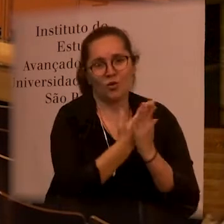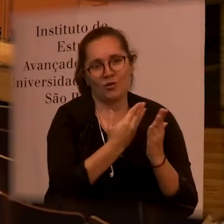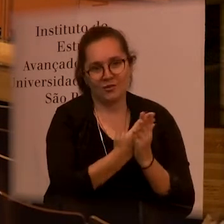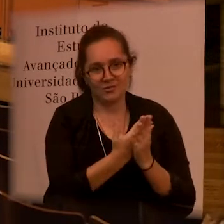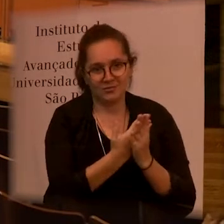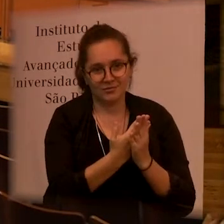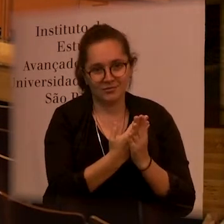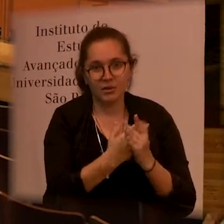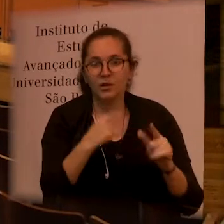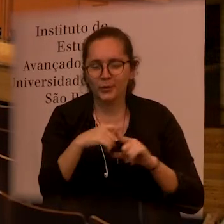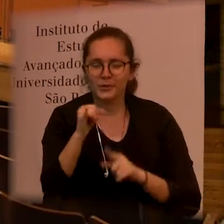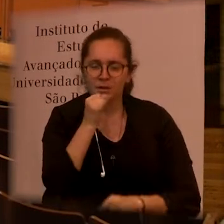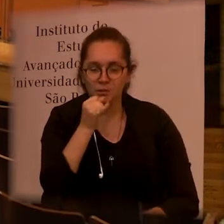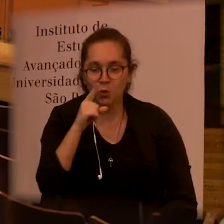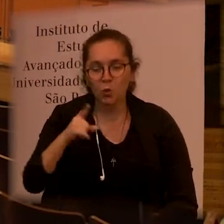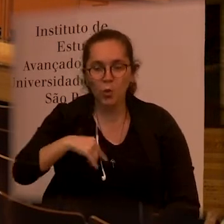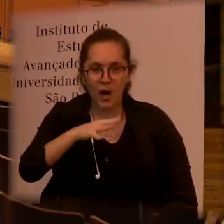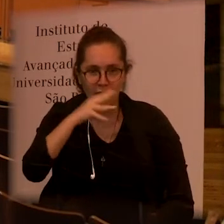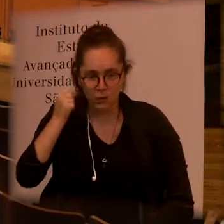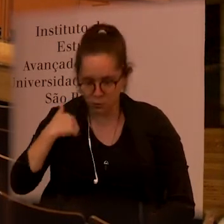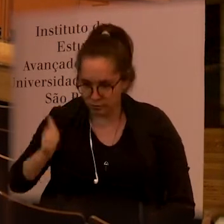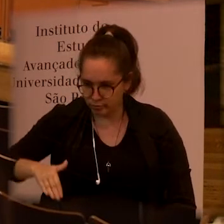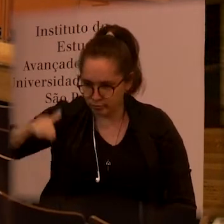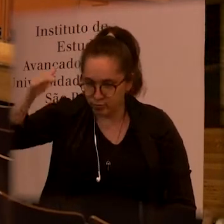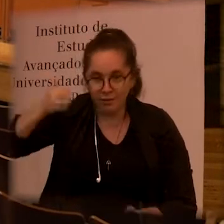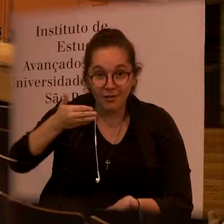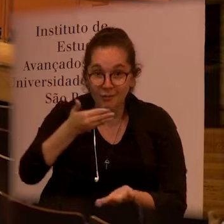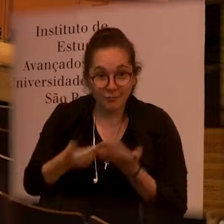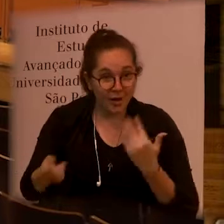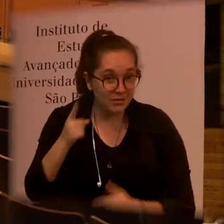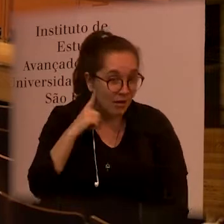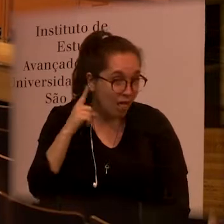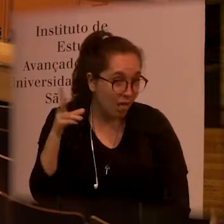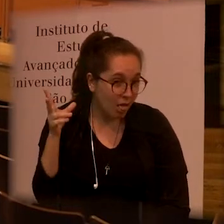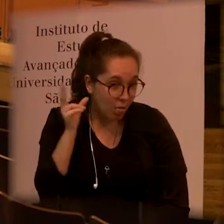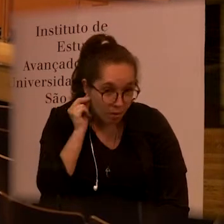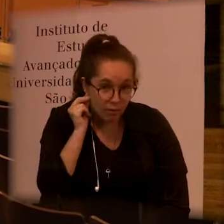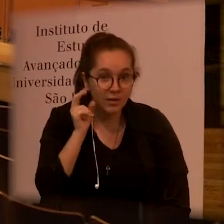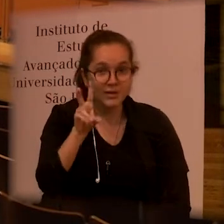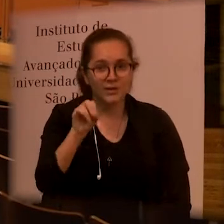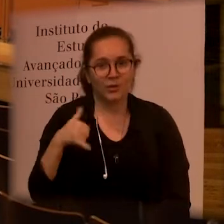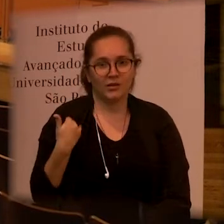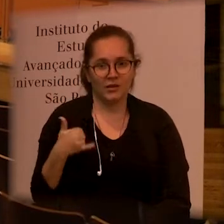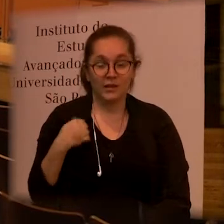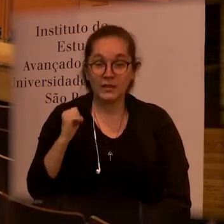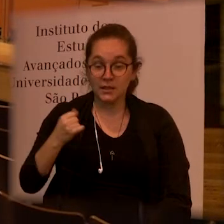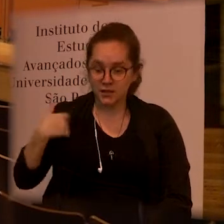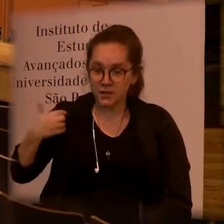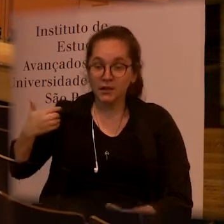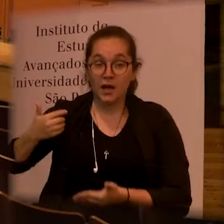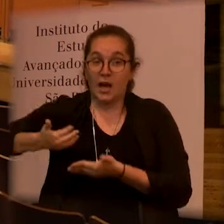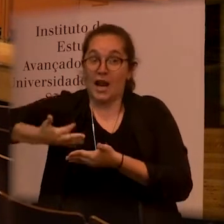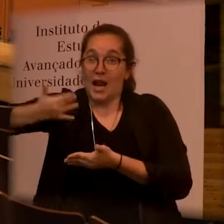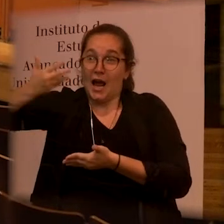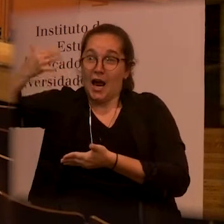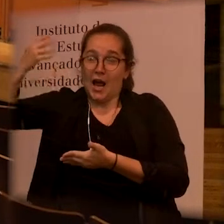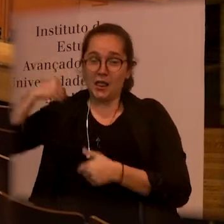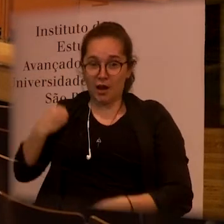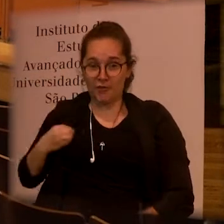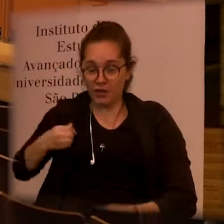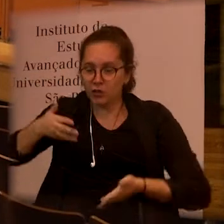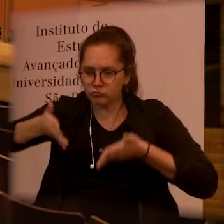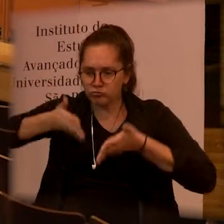because if the adult loses hearing at 50 years for instance and if